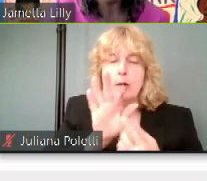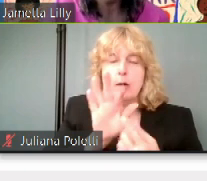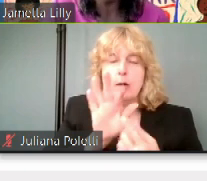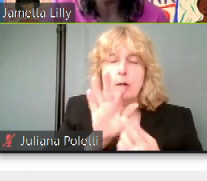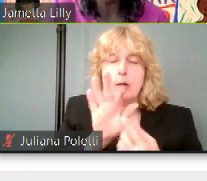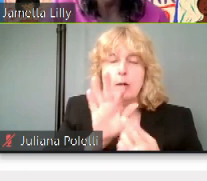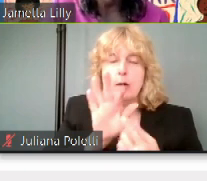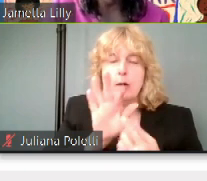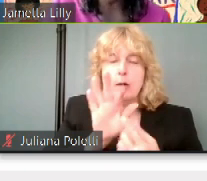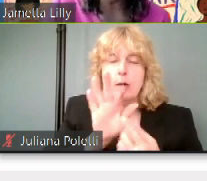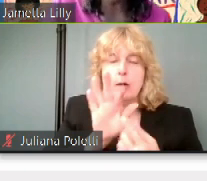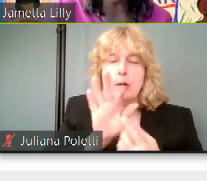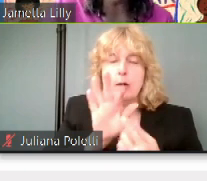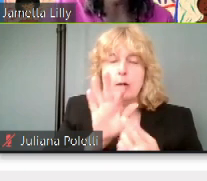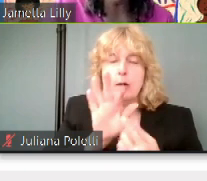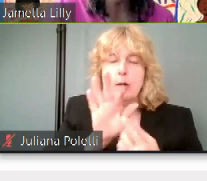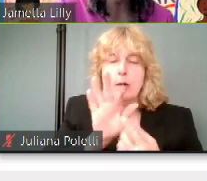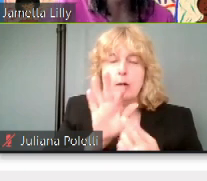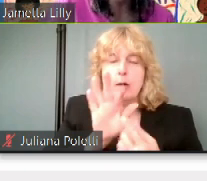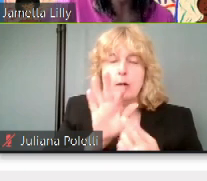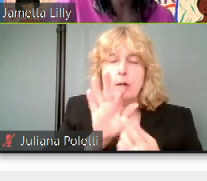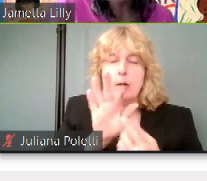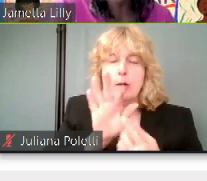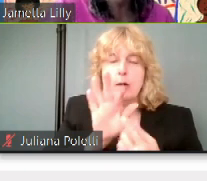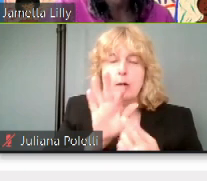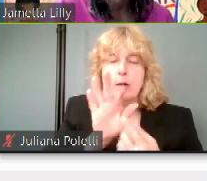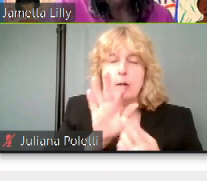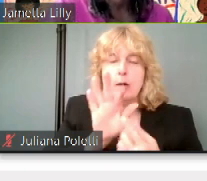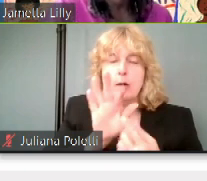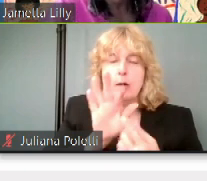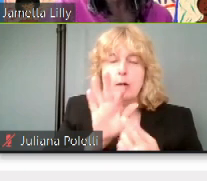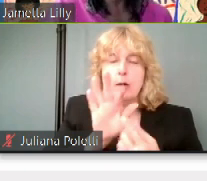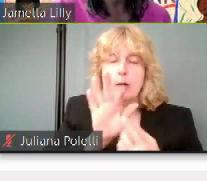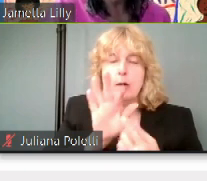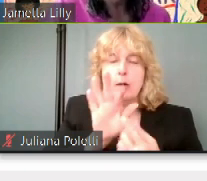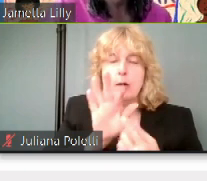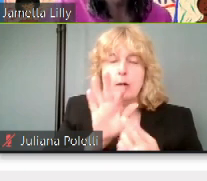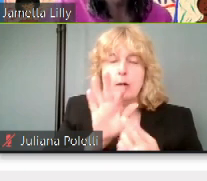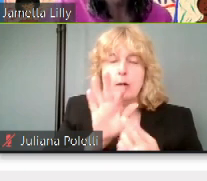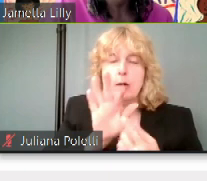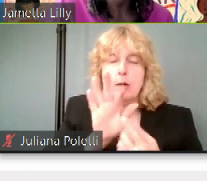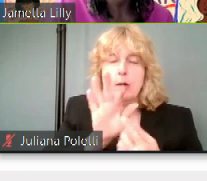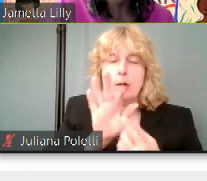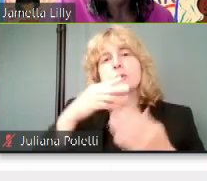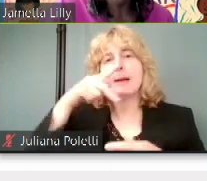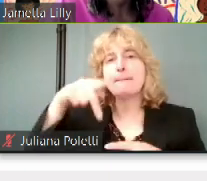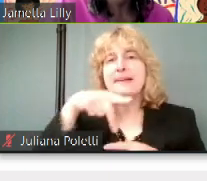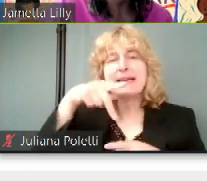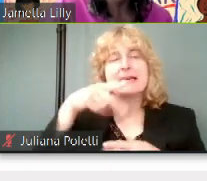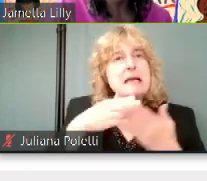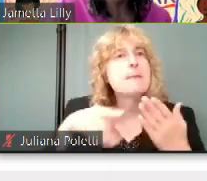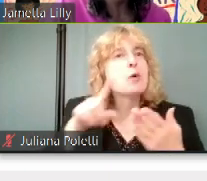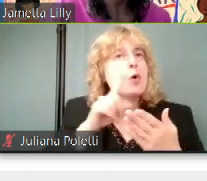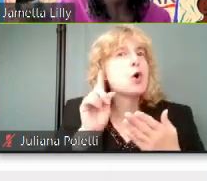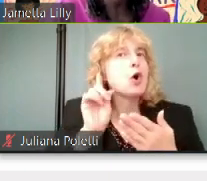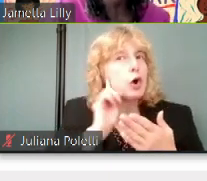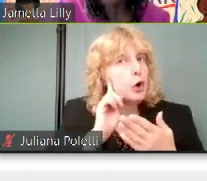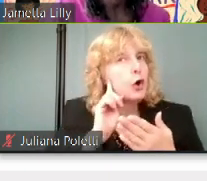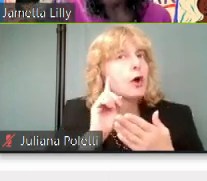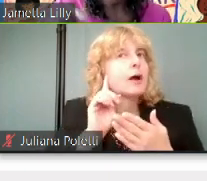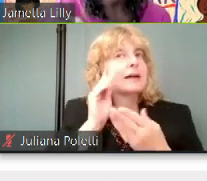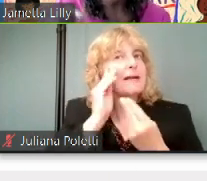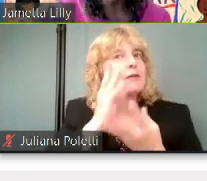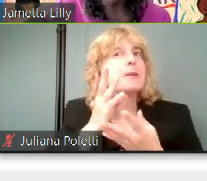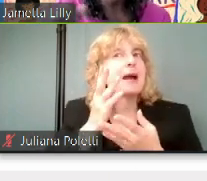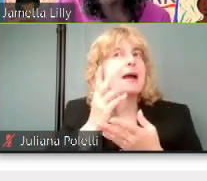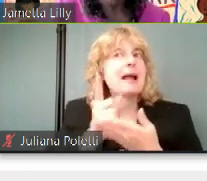some of the information that we had in our last program. And unfortunately, we don't have that other voice today. But we encourage you,